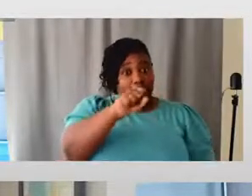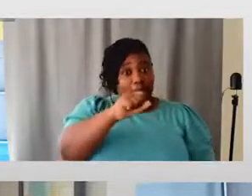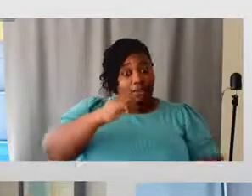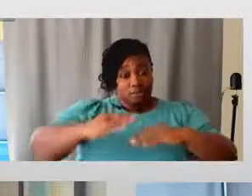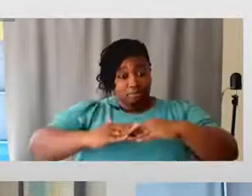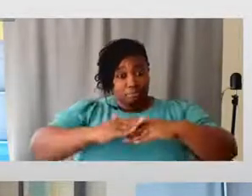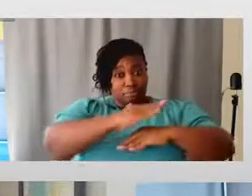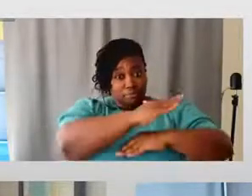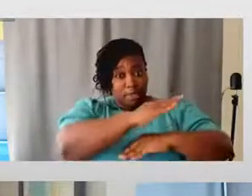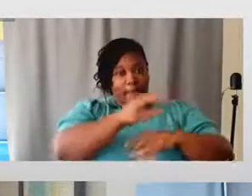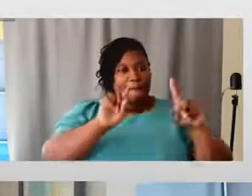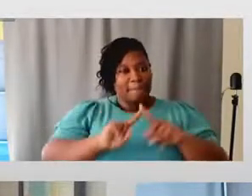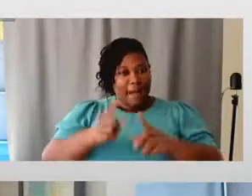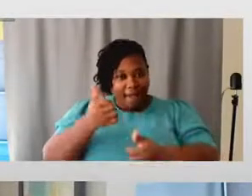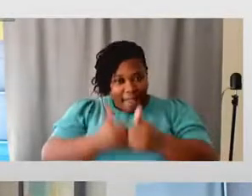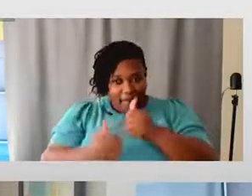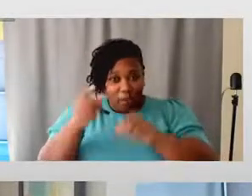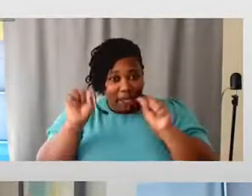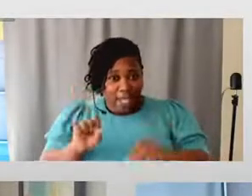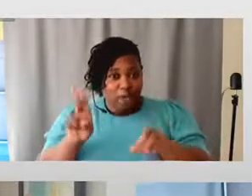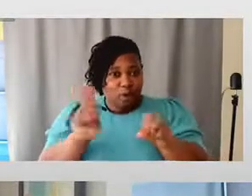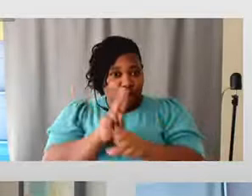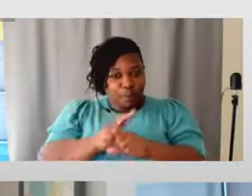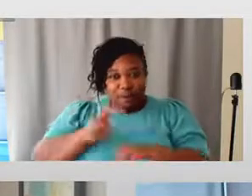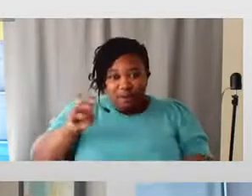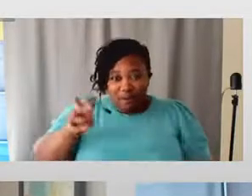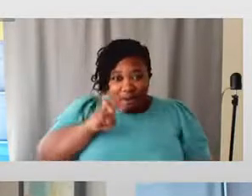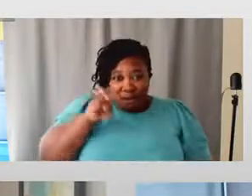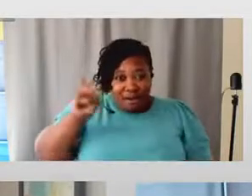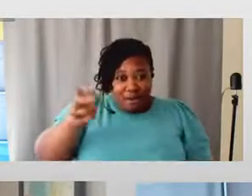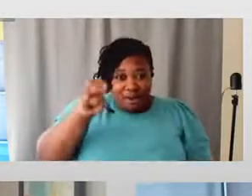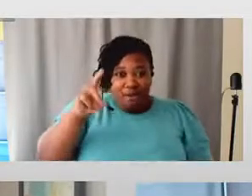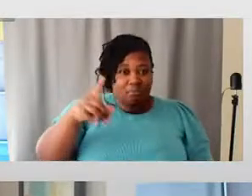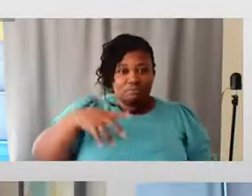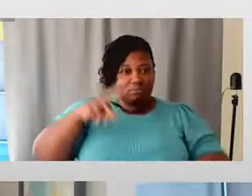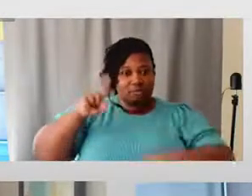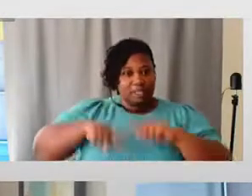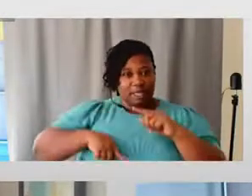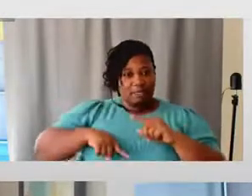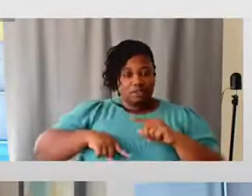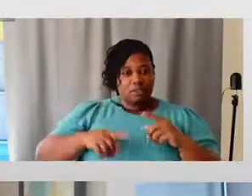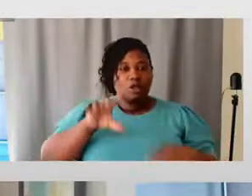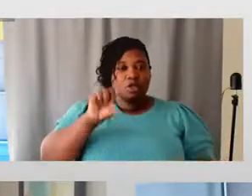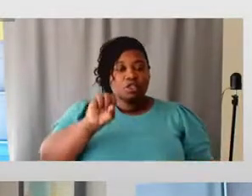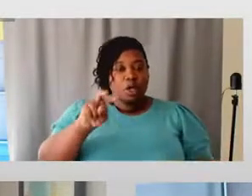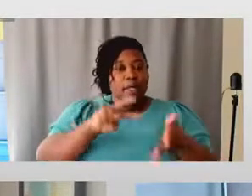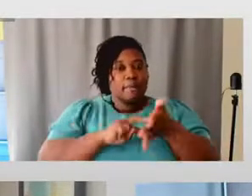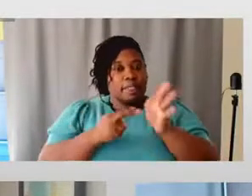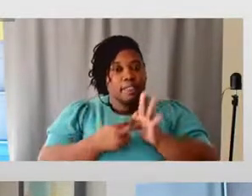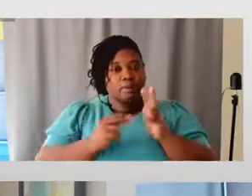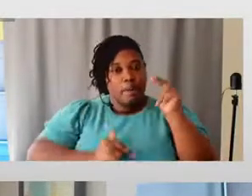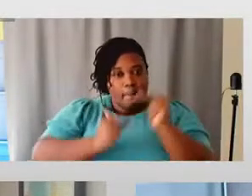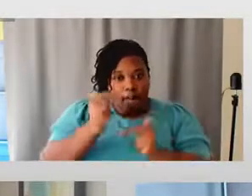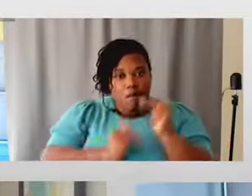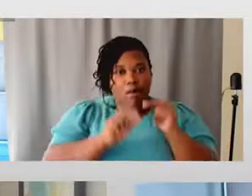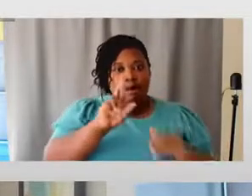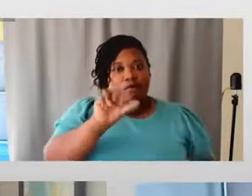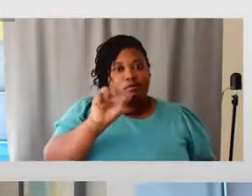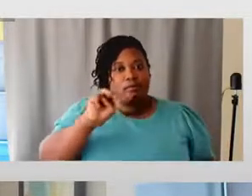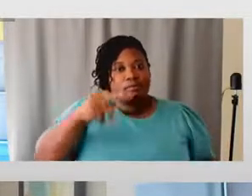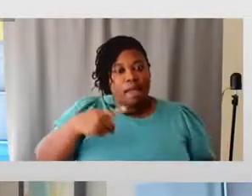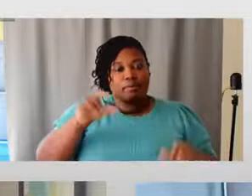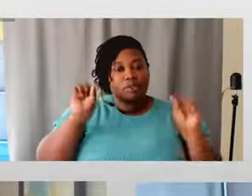will then start in this conversation of trying to then build ramps to then provide access for all people. And that by centering these